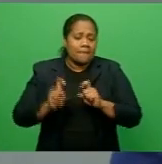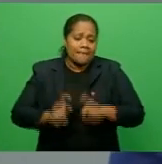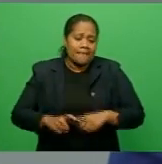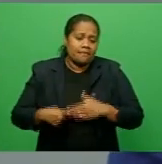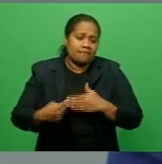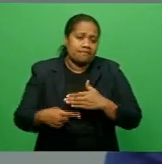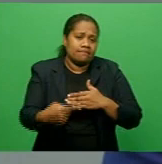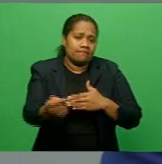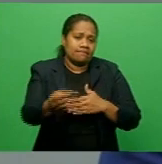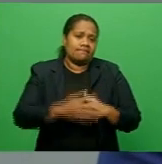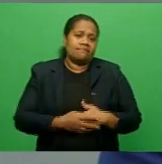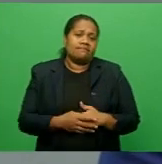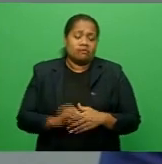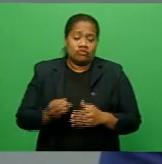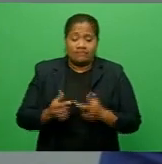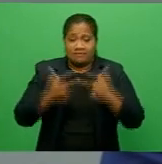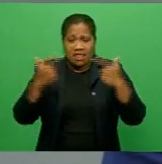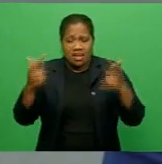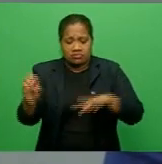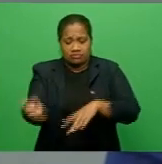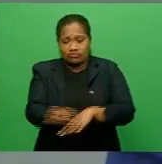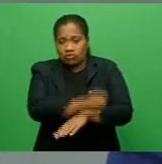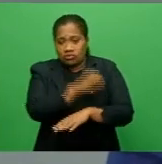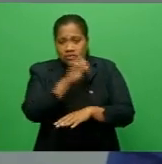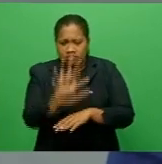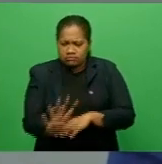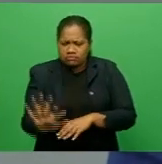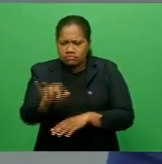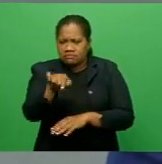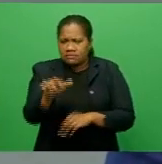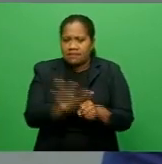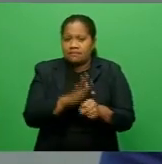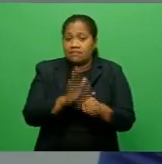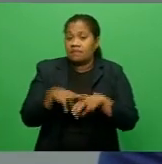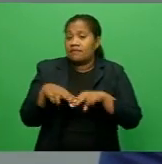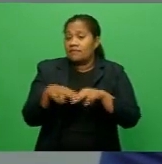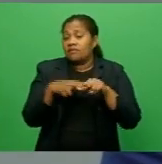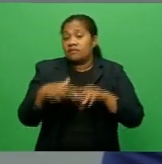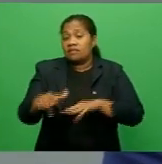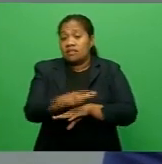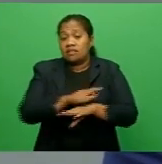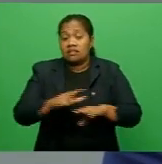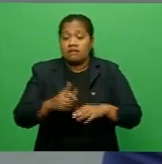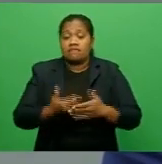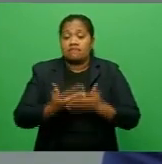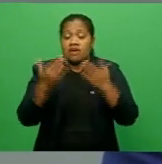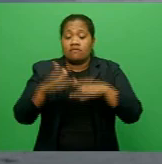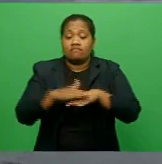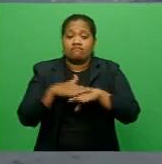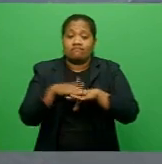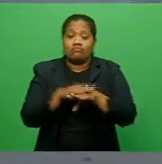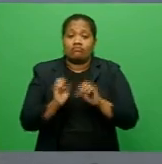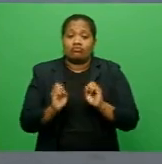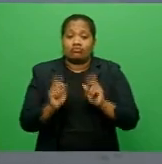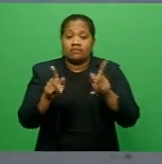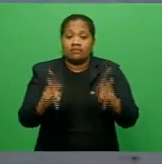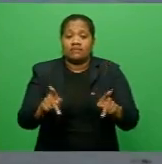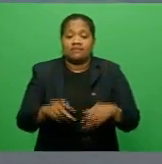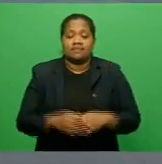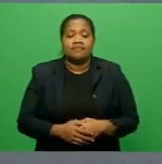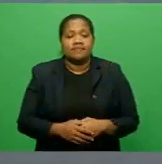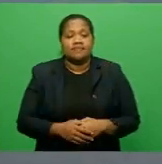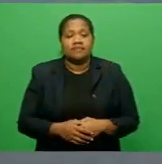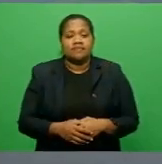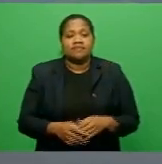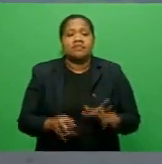As a large ocean state, that makes Fiji a land of big blue opportunity. Sayyad